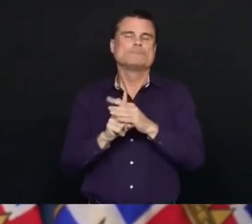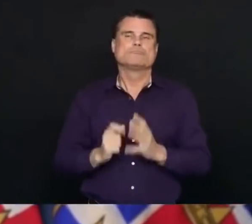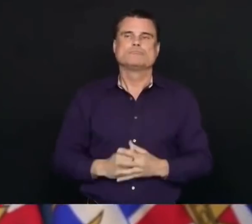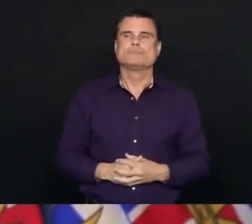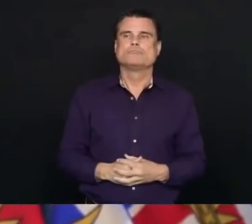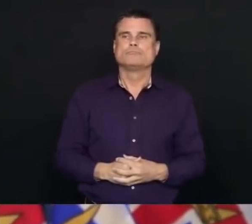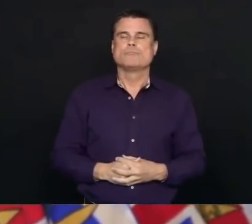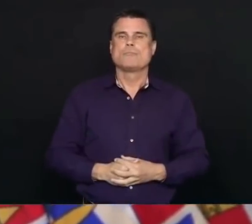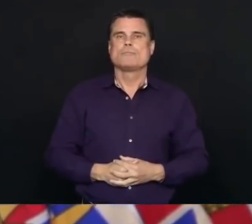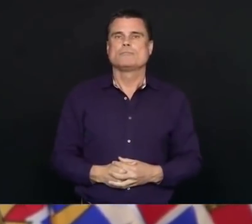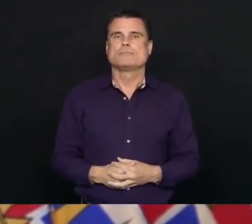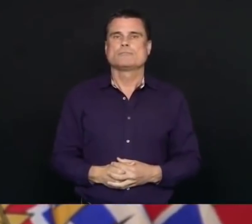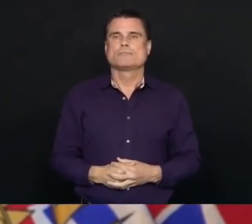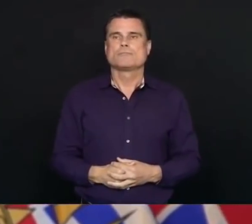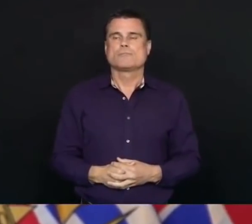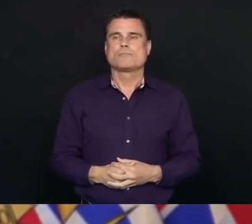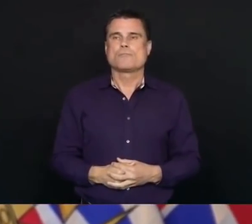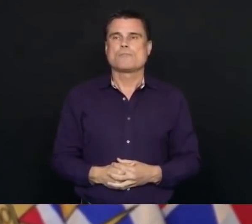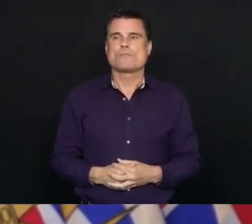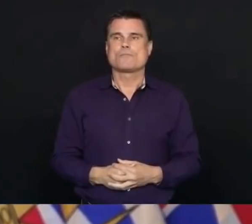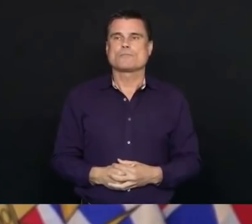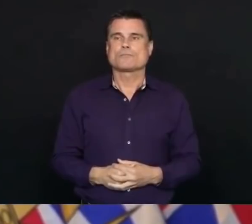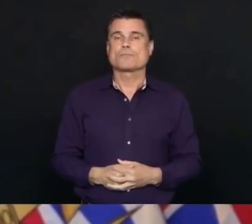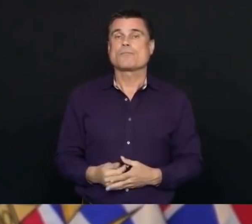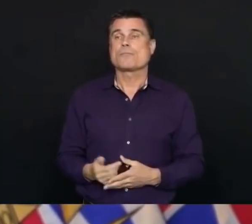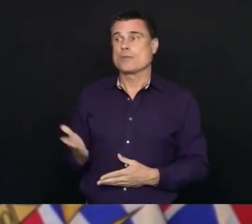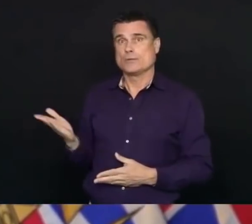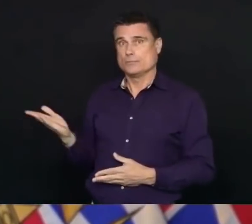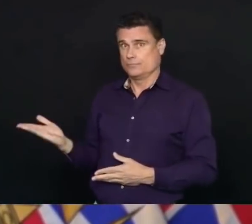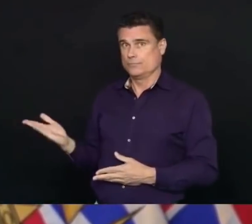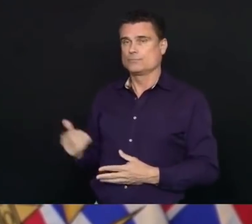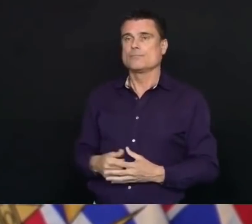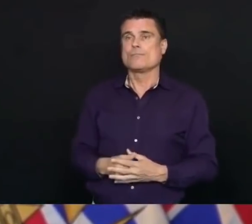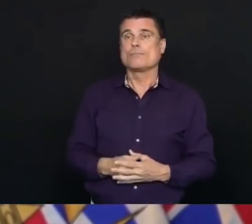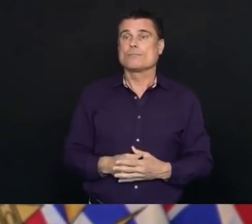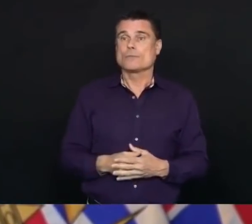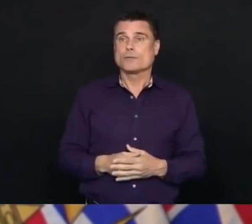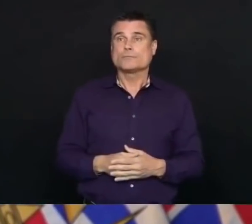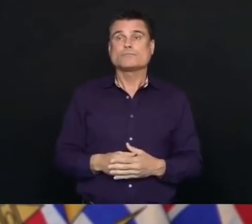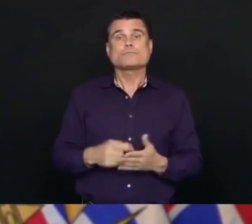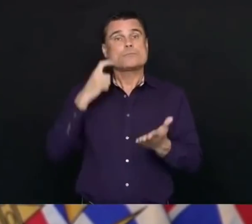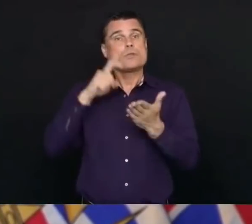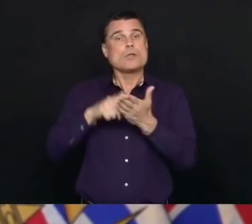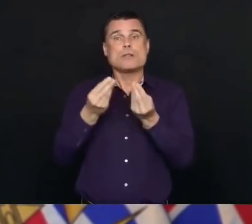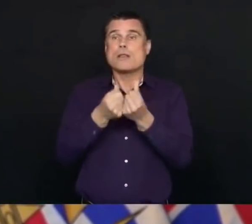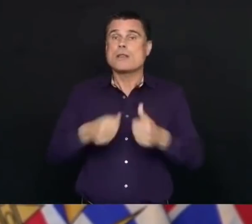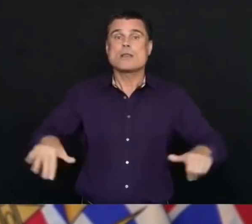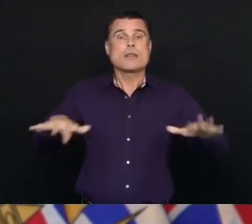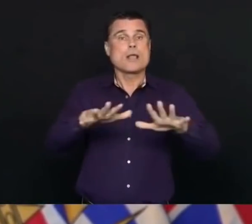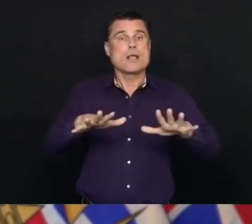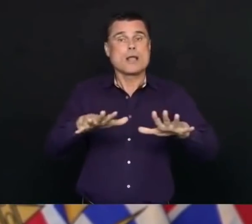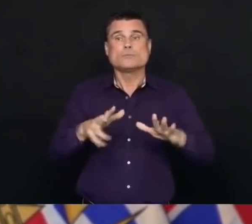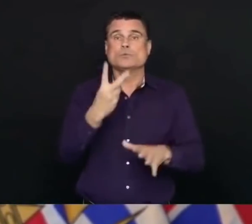Thank you very much. And I will start by acknowledging that we are on the traditional territories of the Lekongan speaking people,